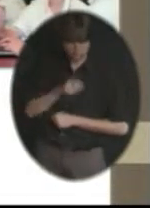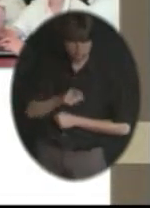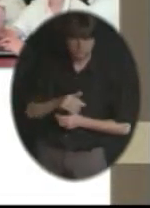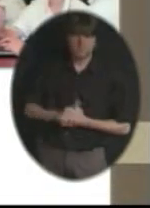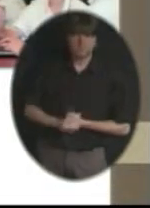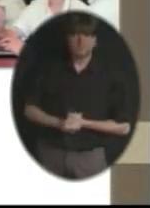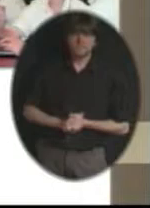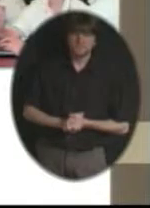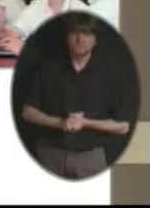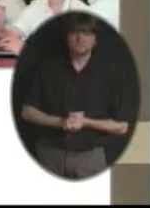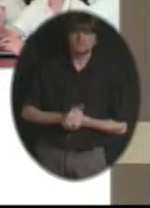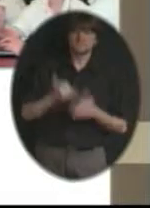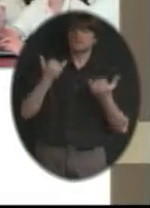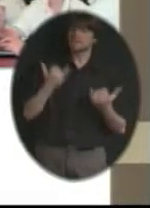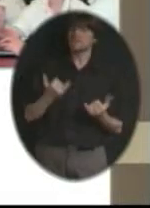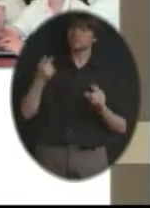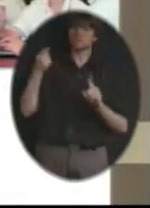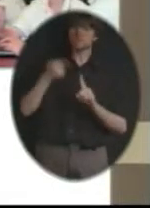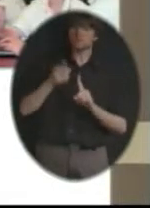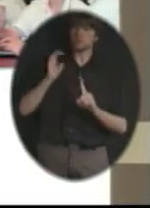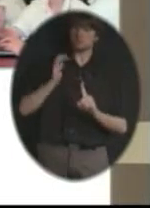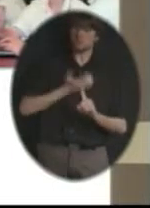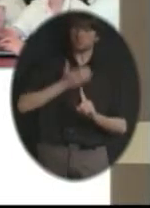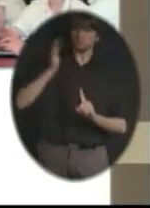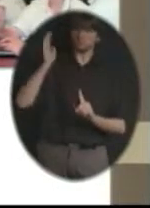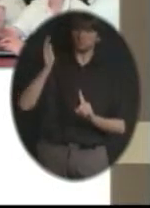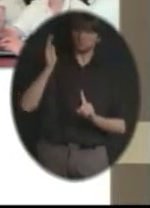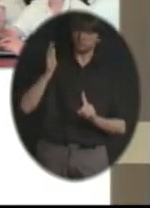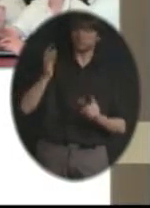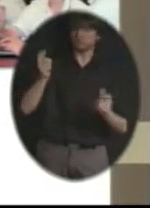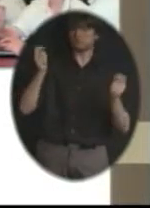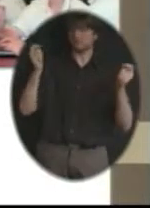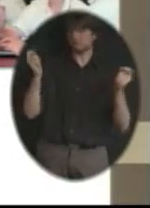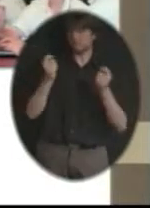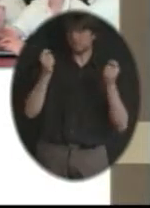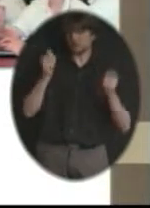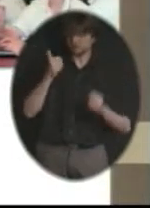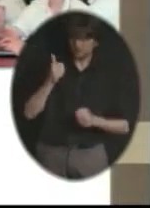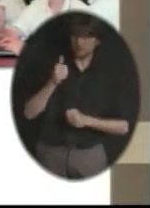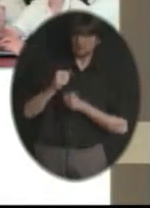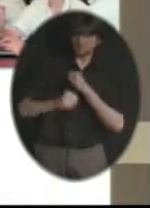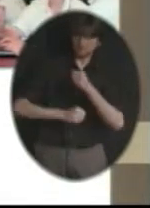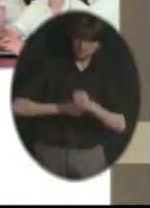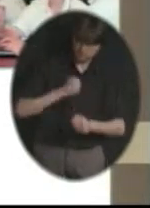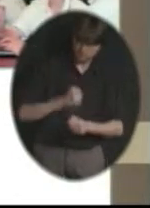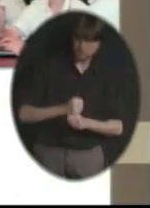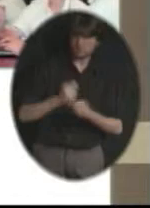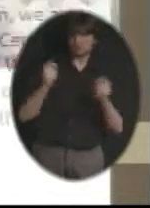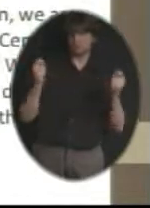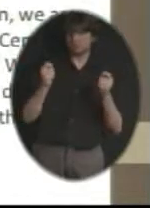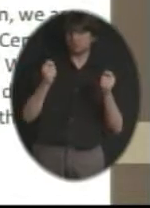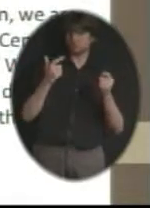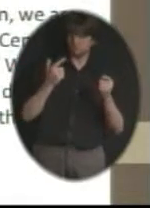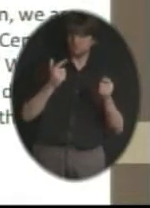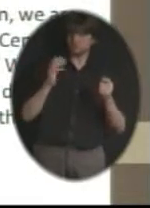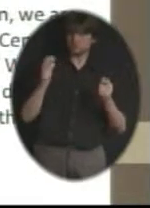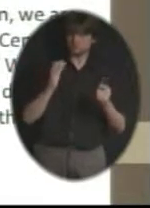us to the point of our presentation, which is the celebration of our 10 years of our 21st century programs.